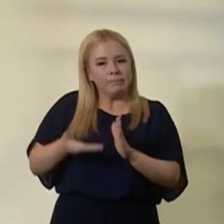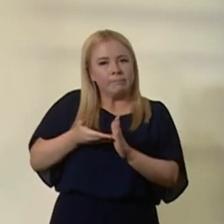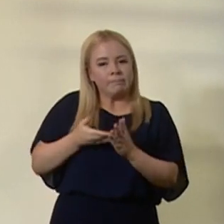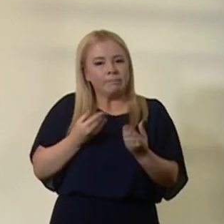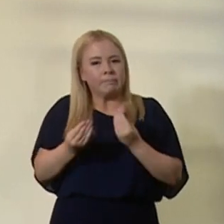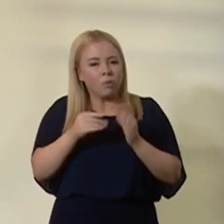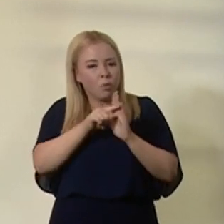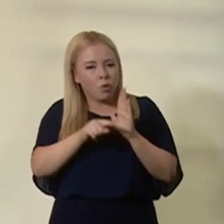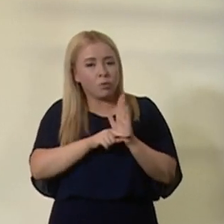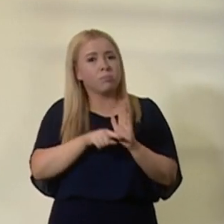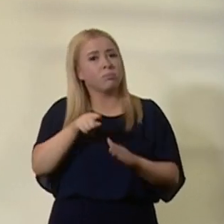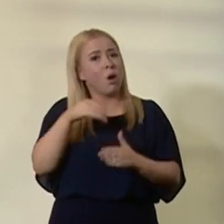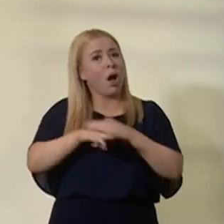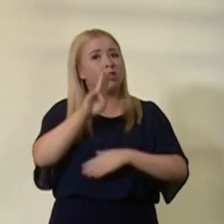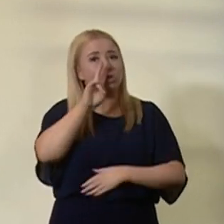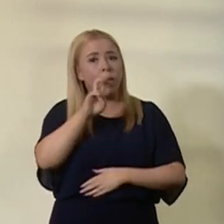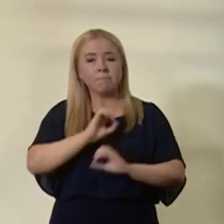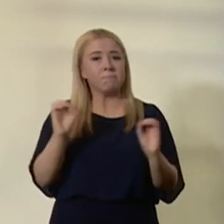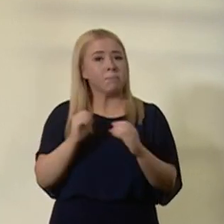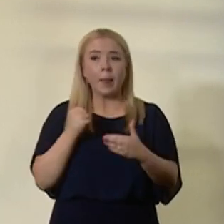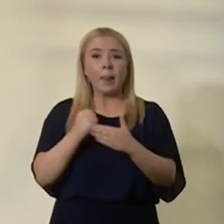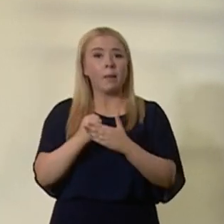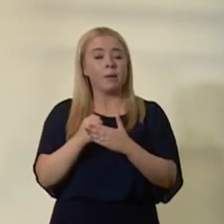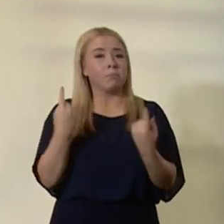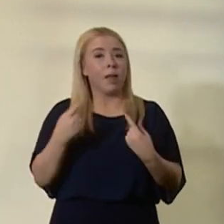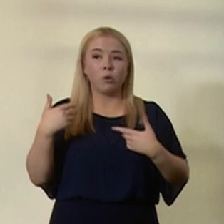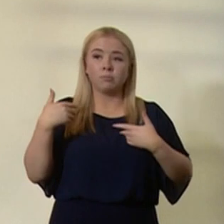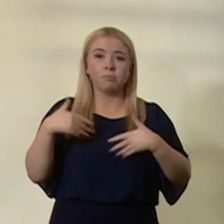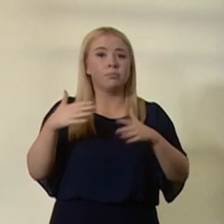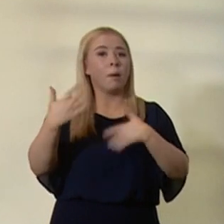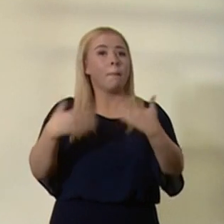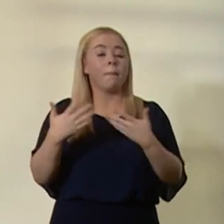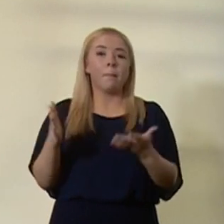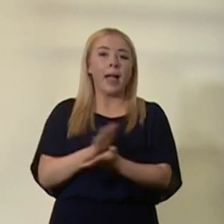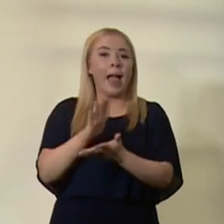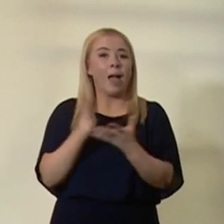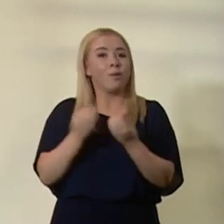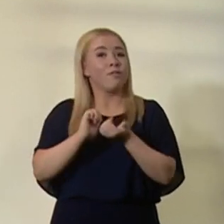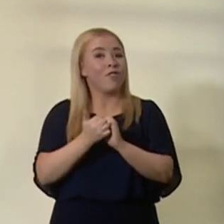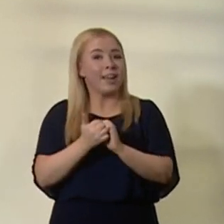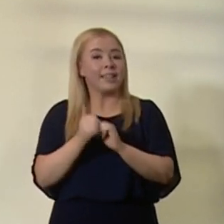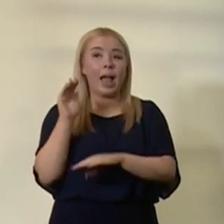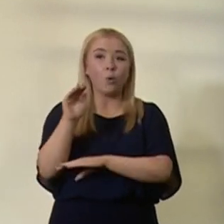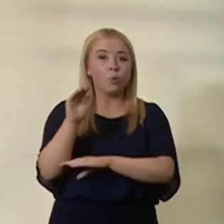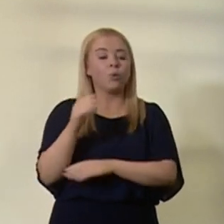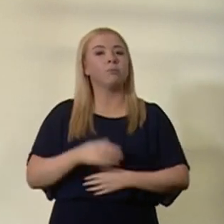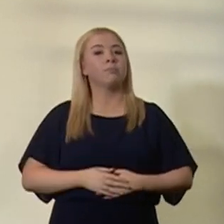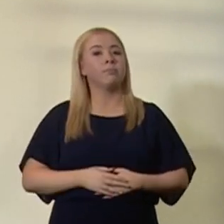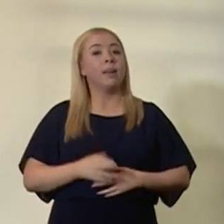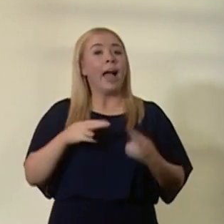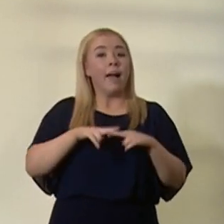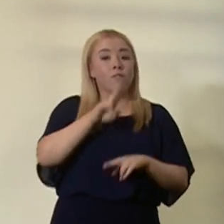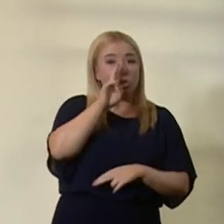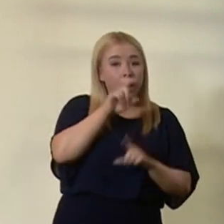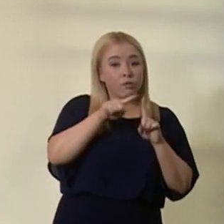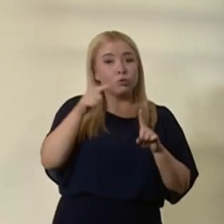If you are younger than 12, there are no limits on playing with your friends outdoors. And if you are between 12 and 17, you can meet your